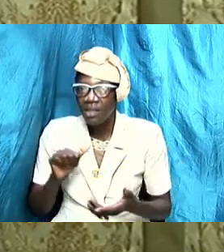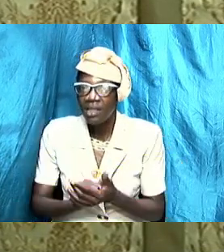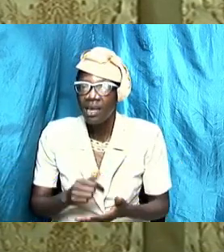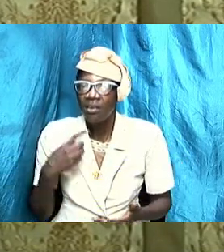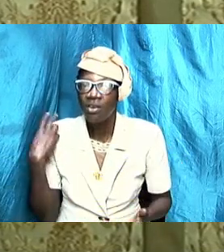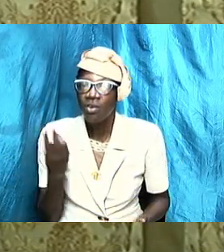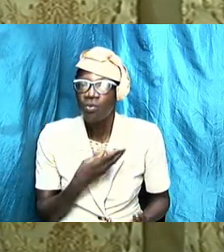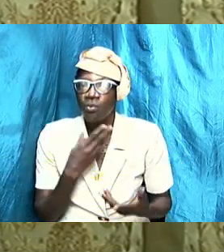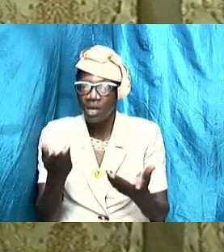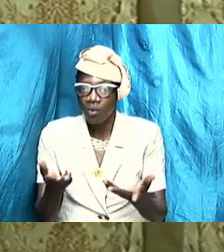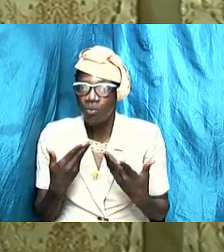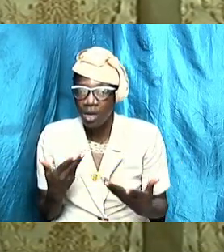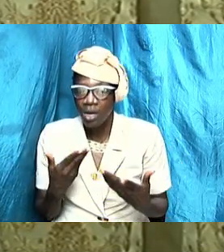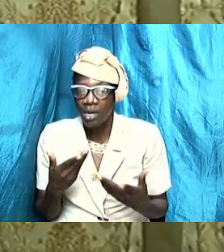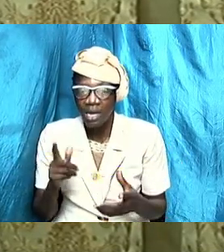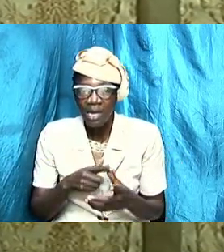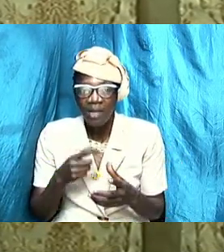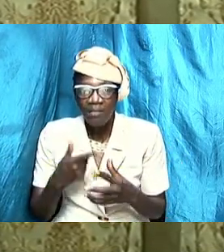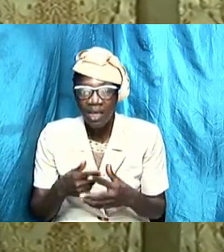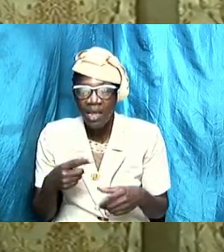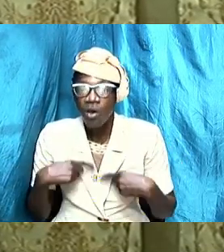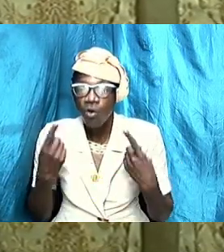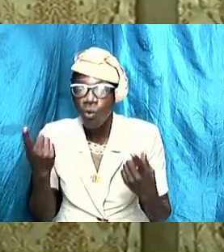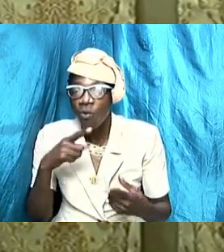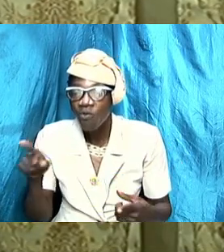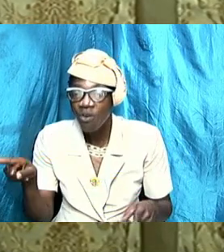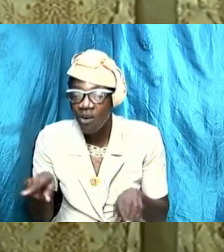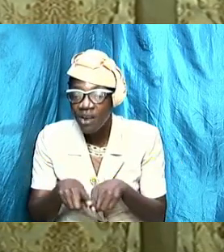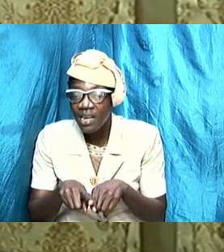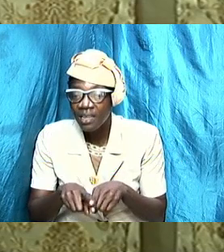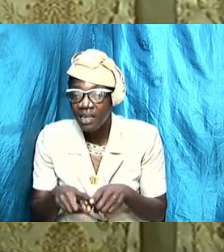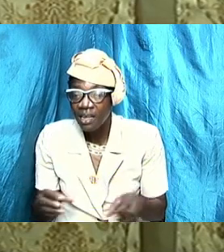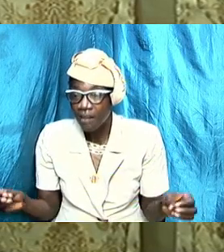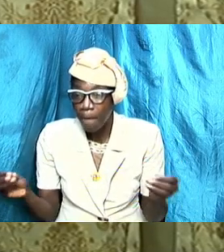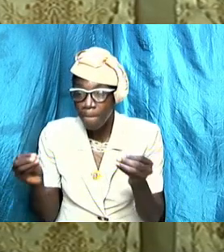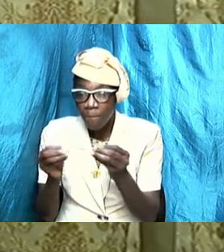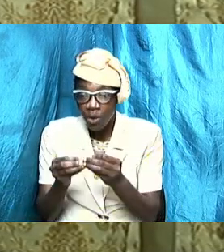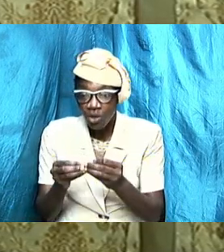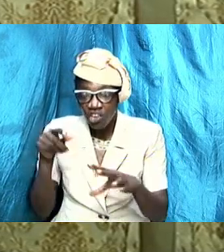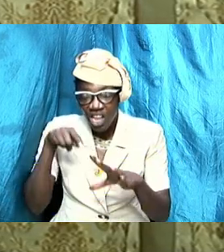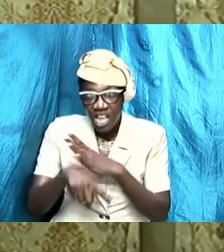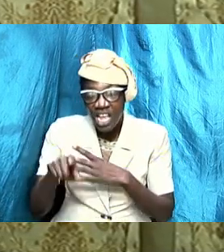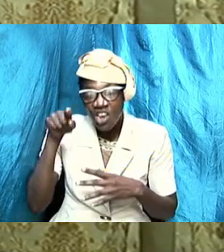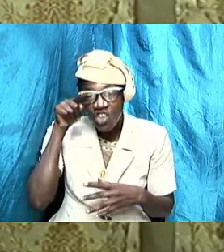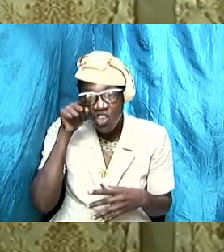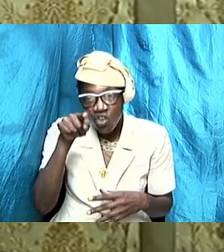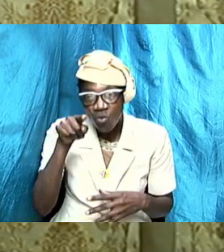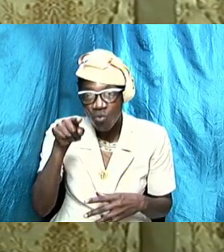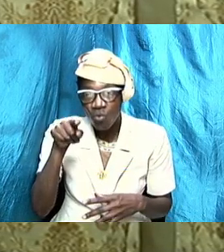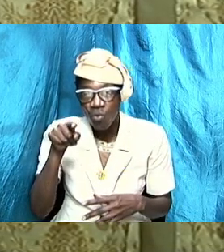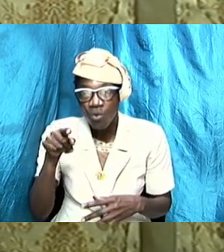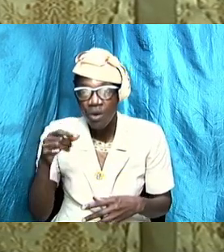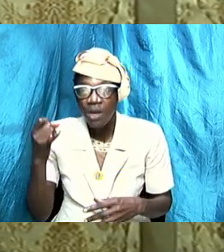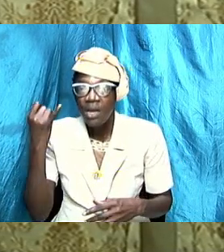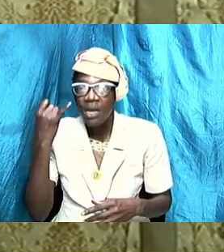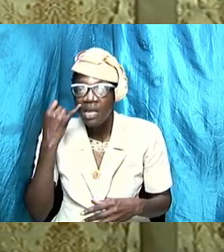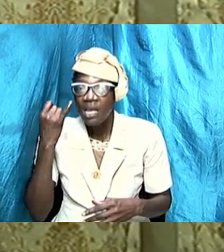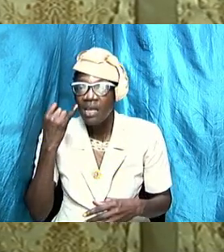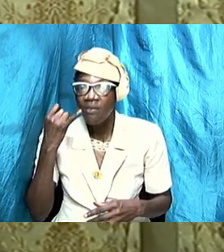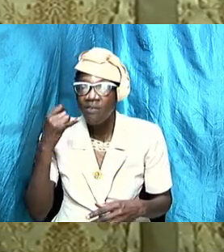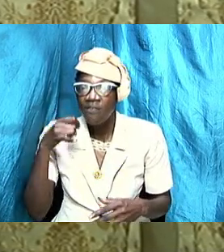and then strive for it as much as light in you if it be possible